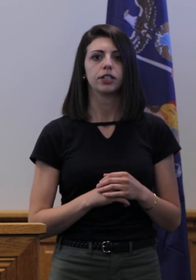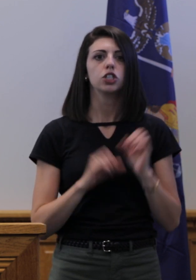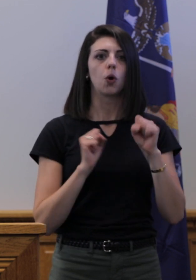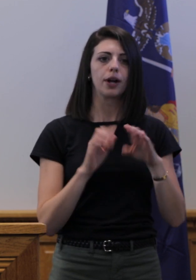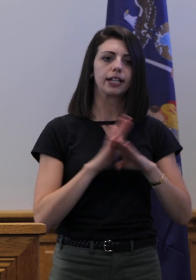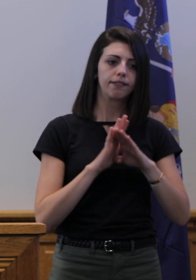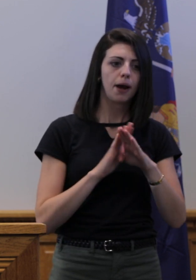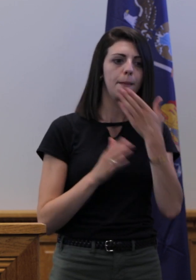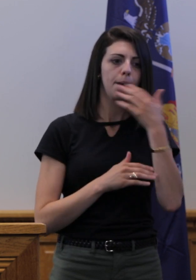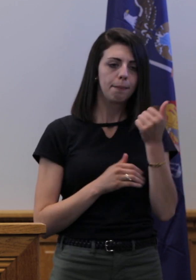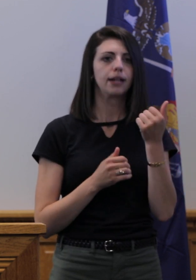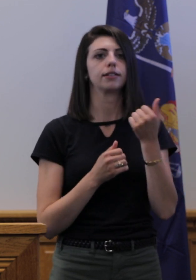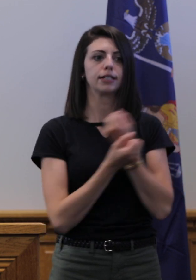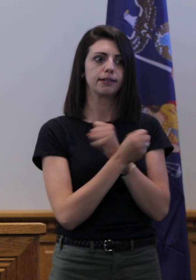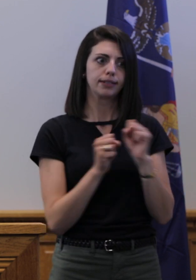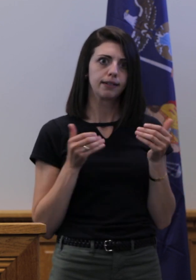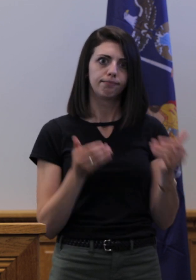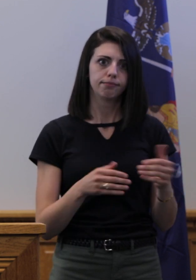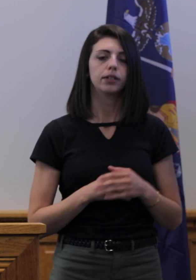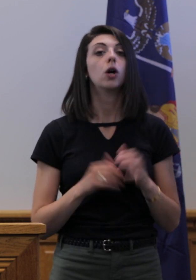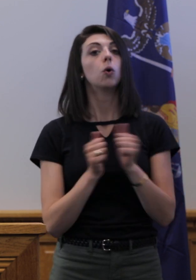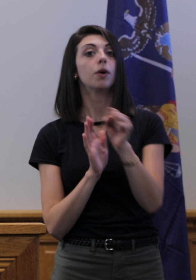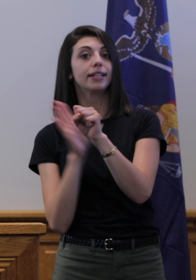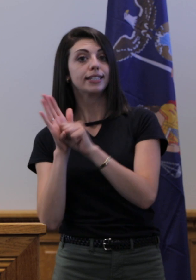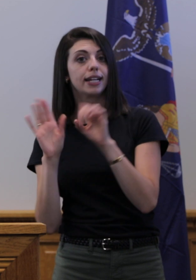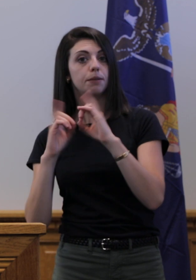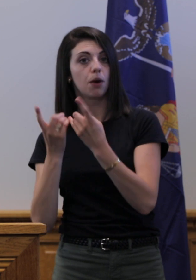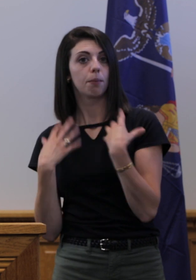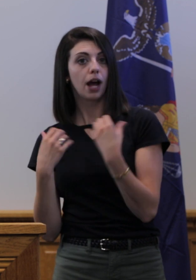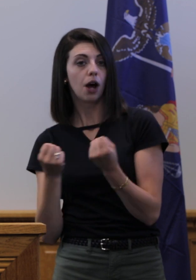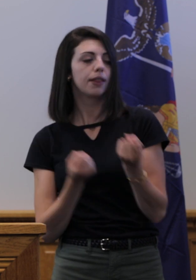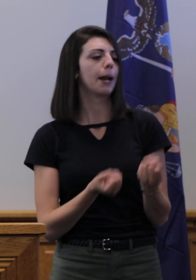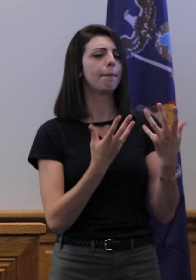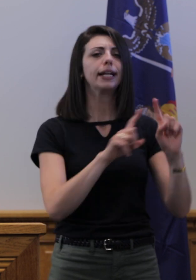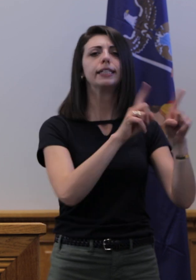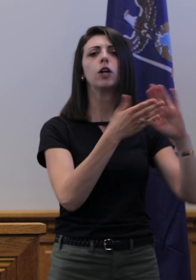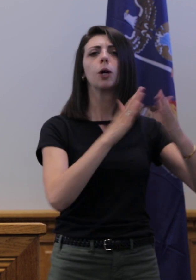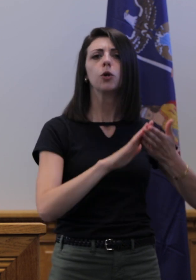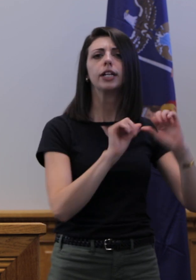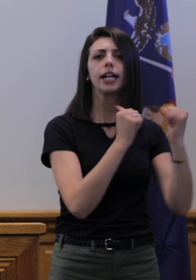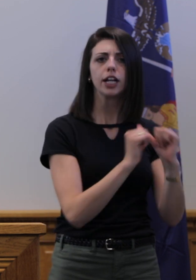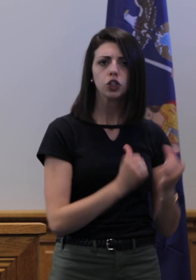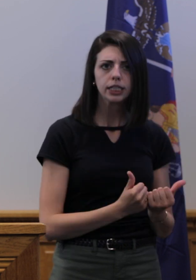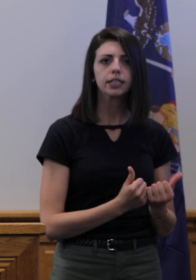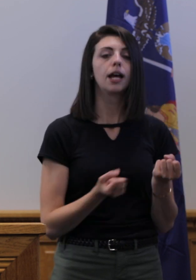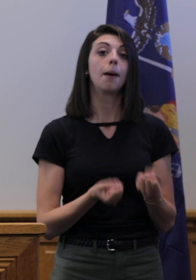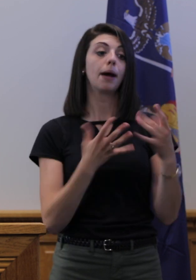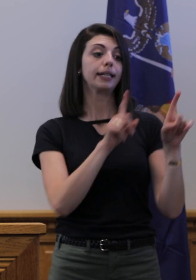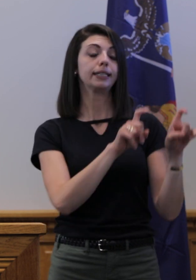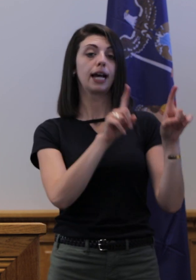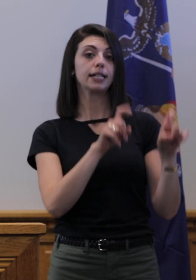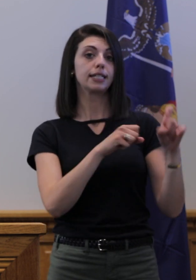County community. With the State Department of Health and the support of many community agencies, several testing sessions were